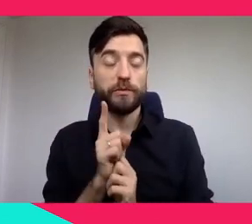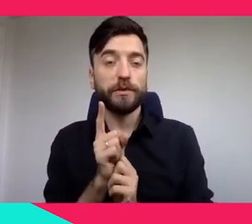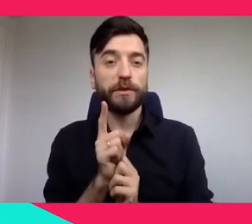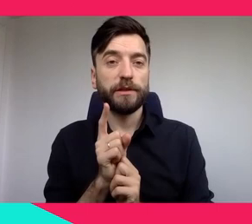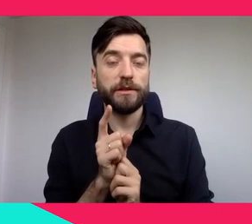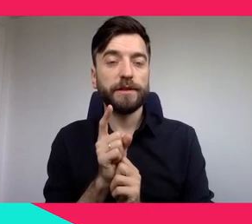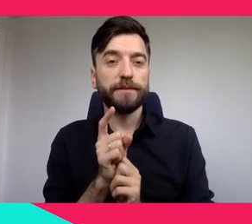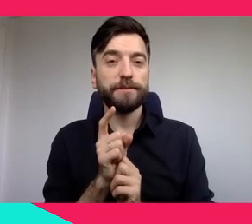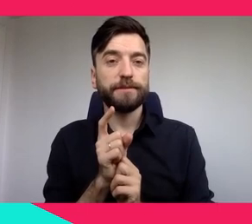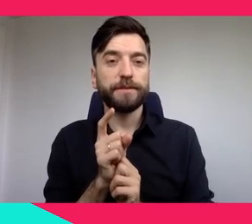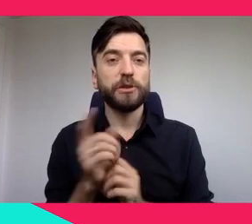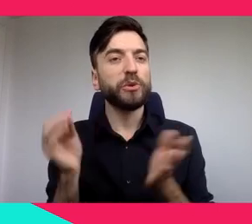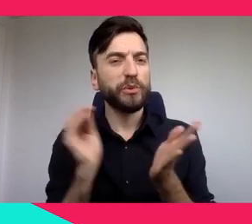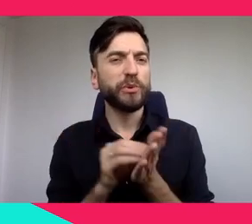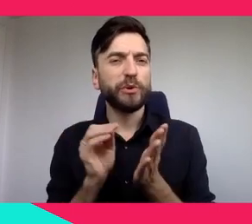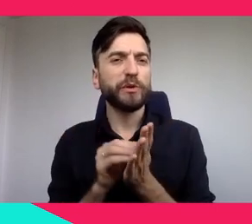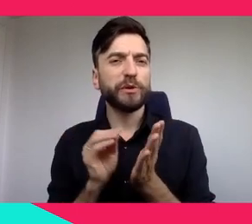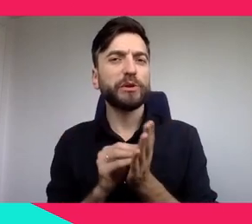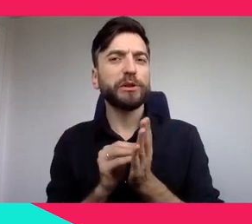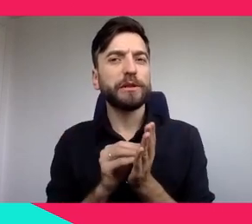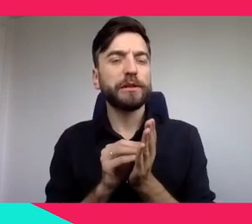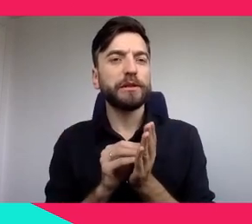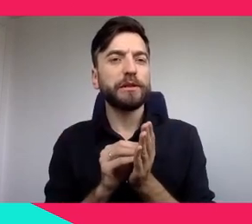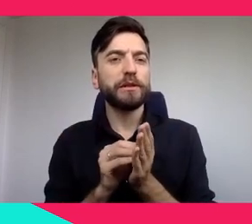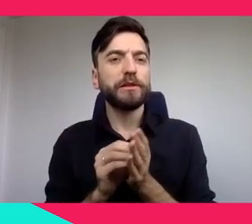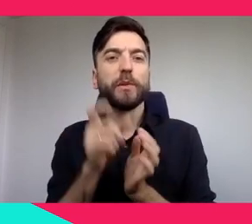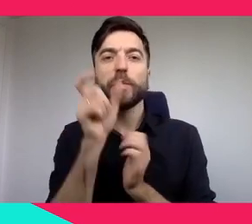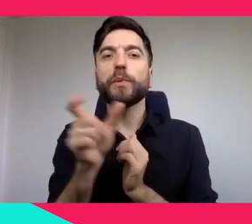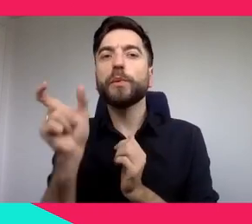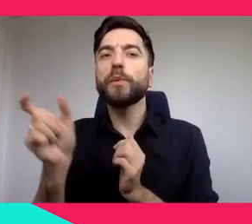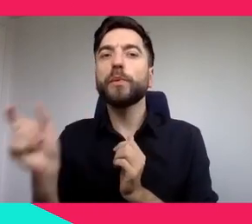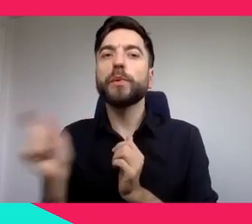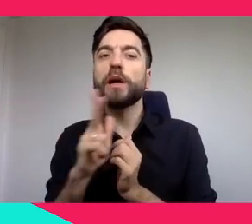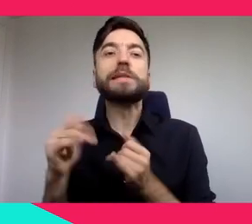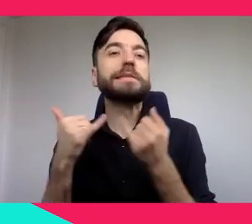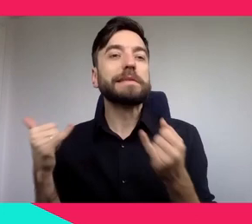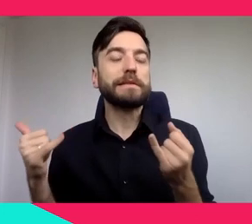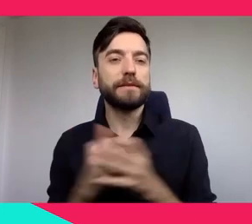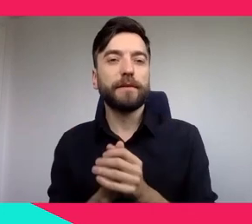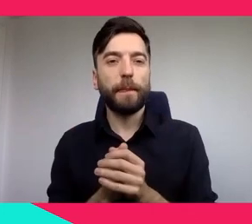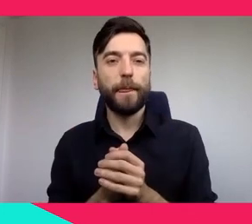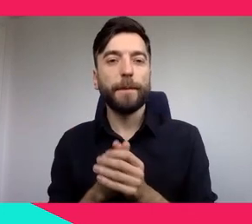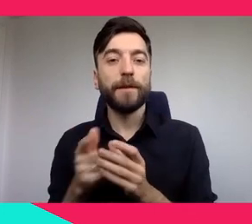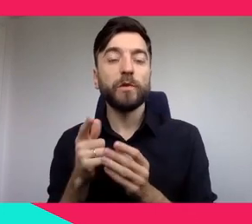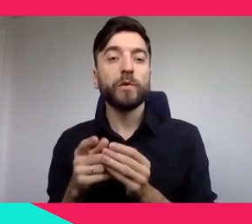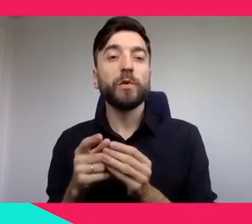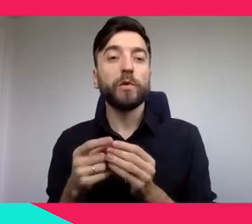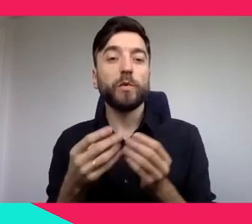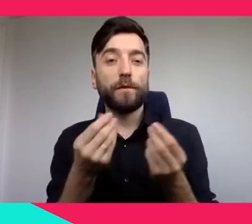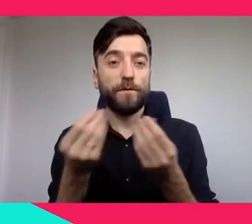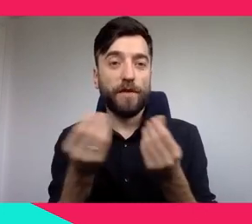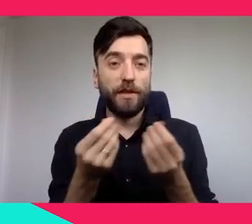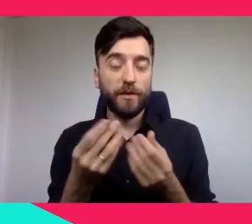experience. And the NME is a way to generate revenue, just like a temporary exhibition does, with a dedicated